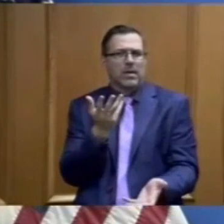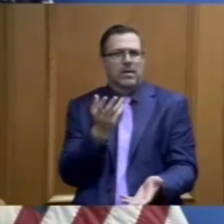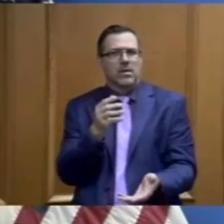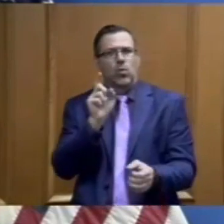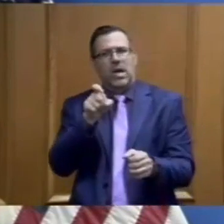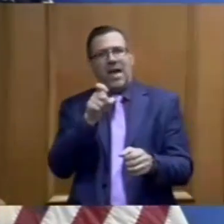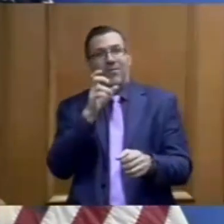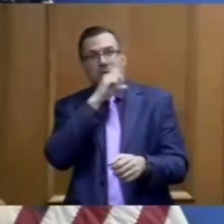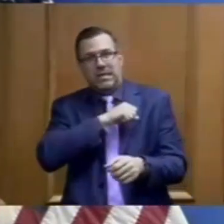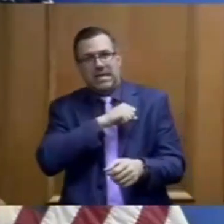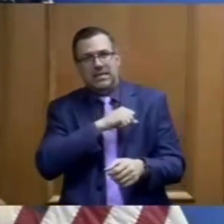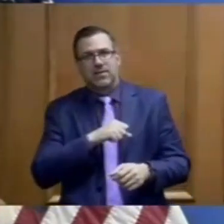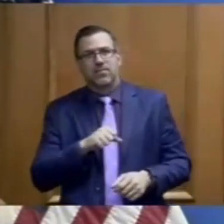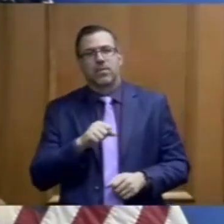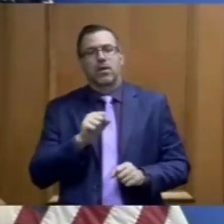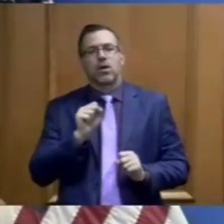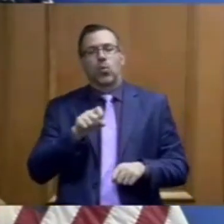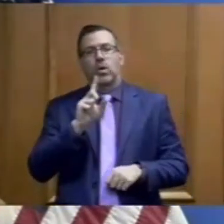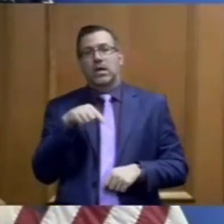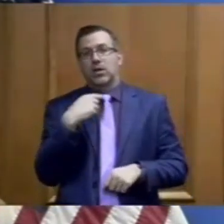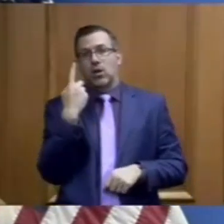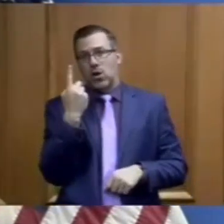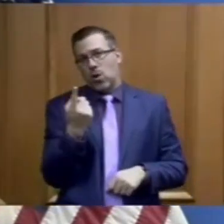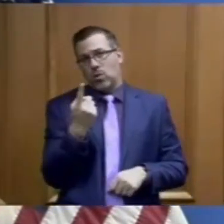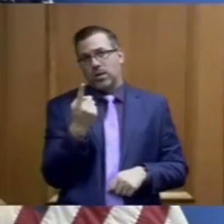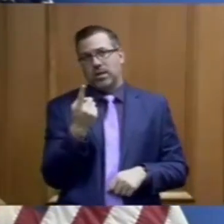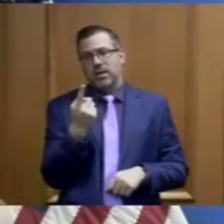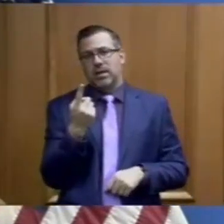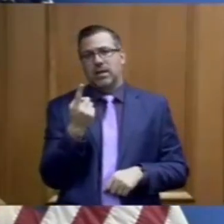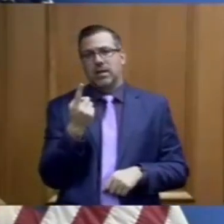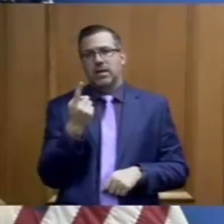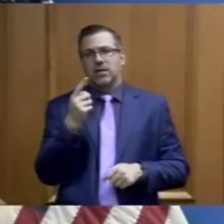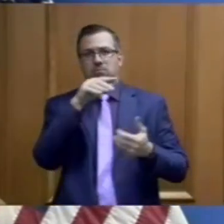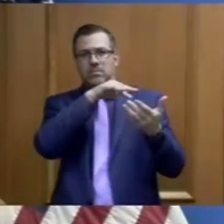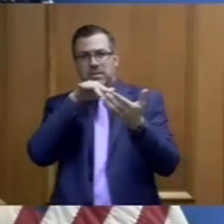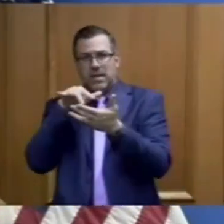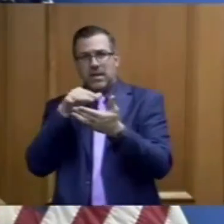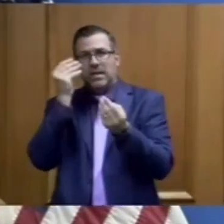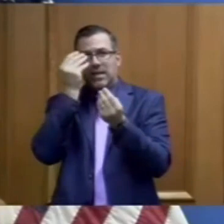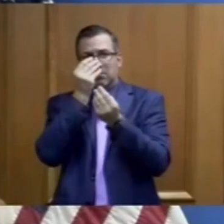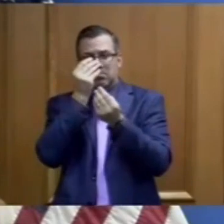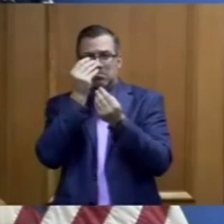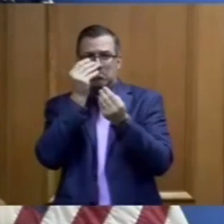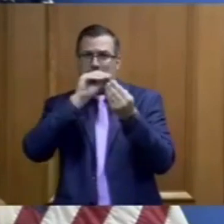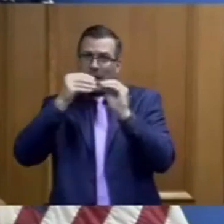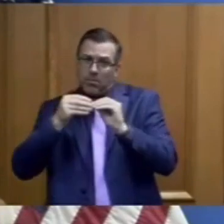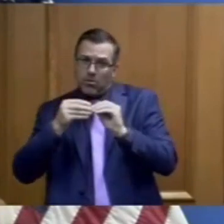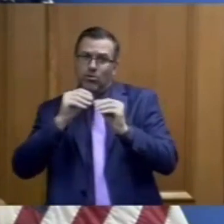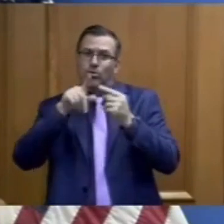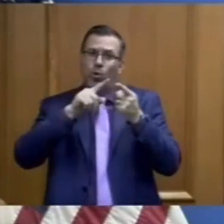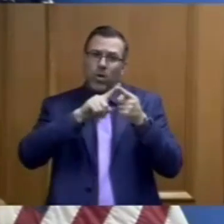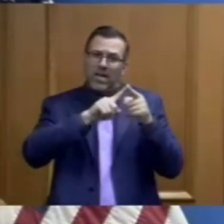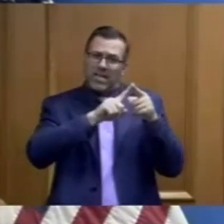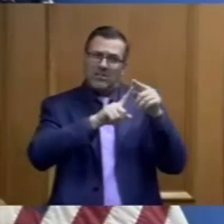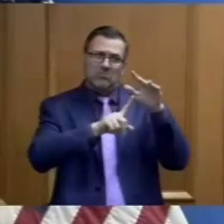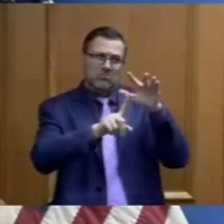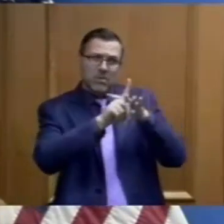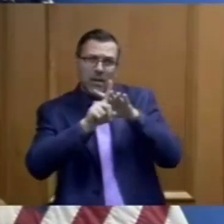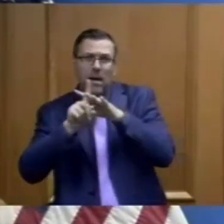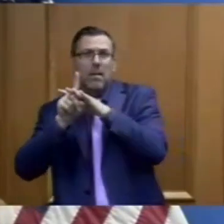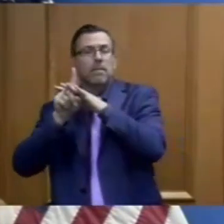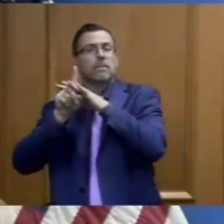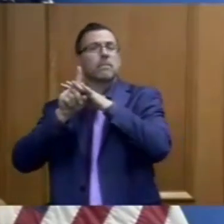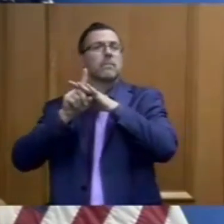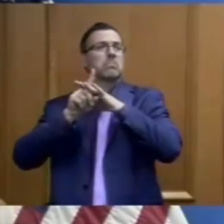a projection. We can only look at data as it develops, and you can only look at data as it is on the